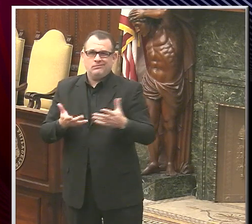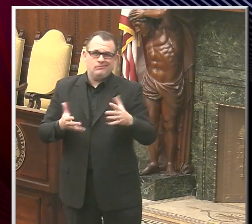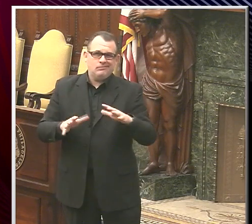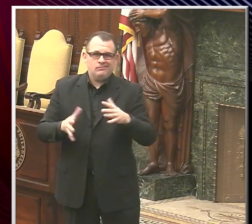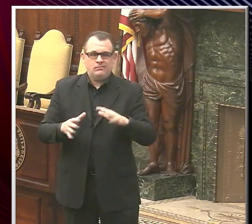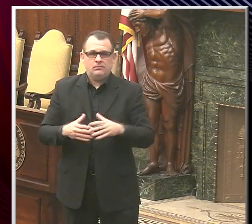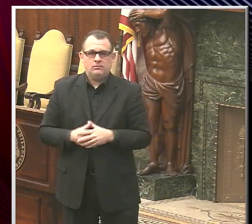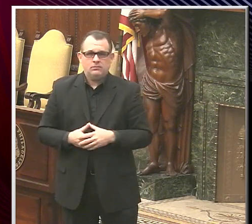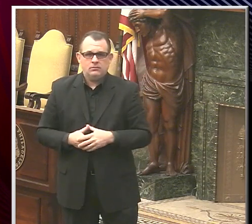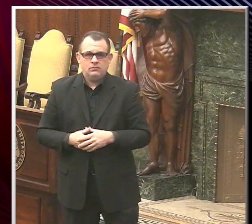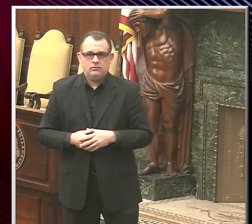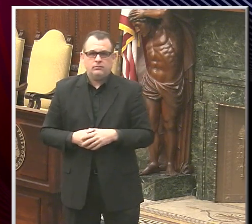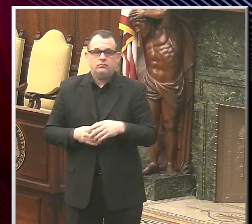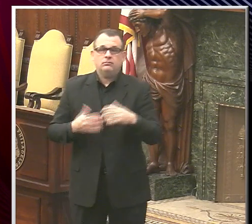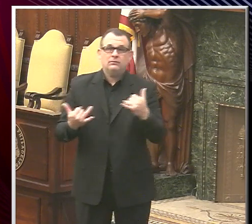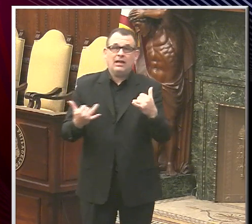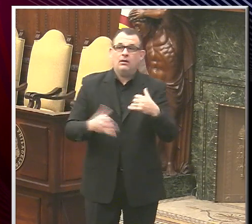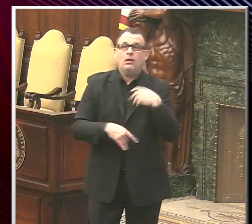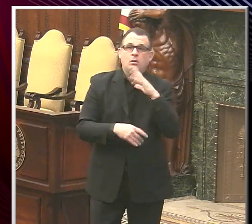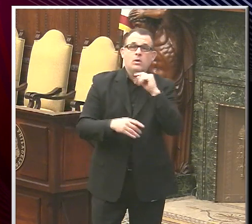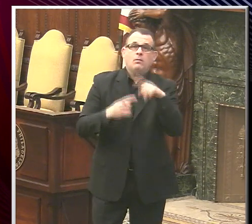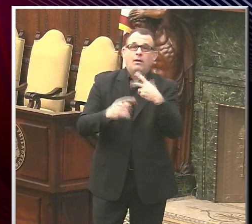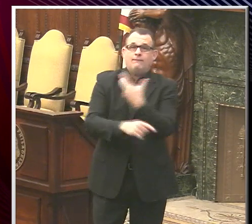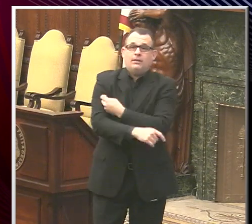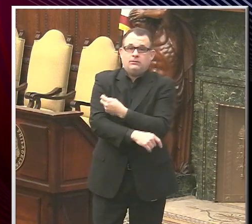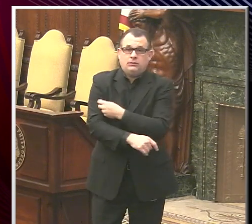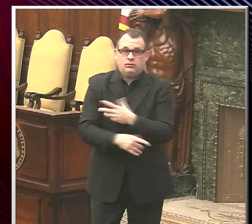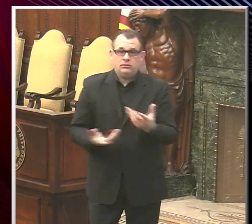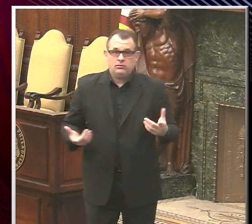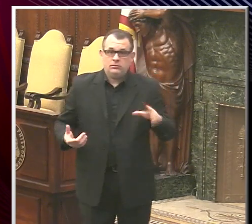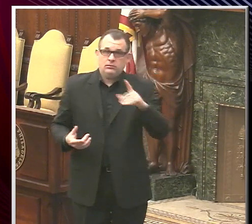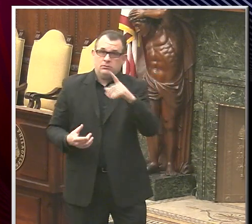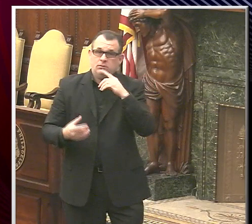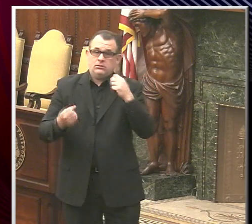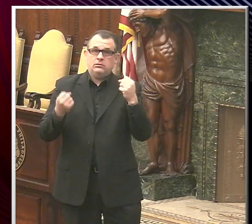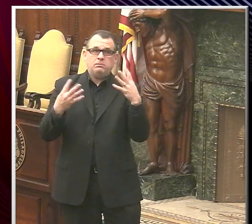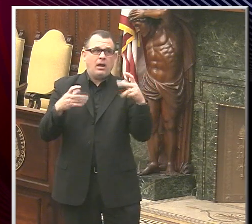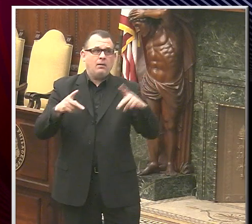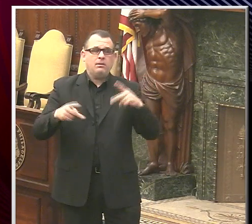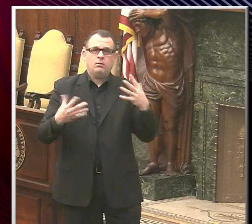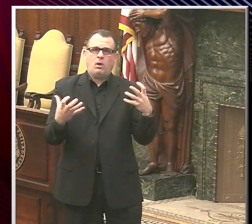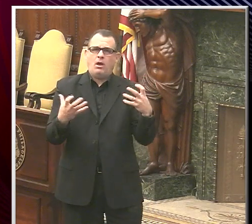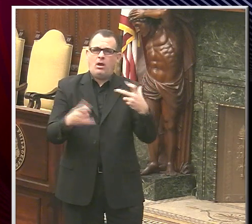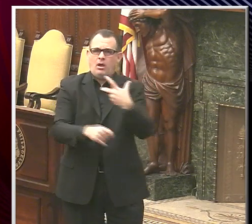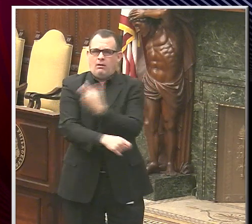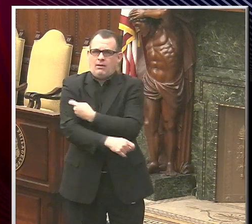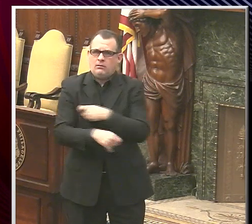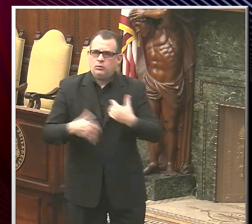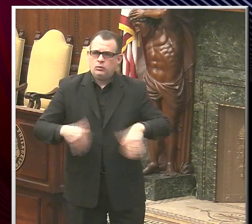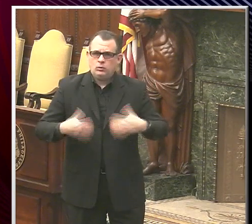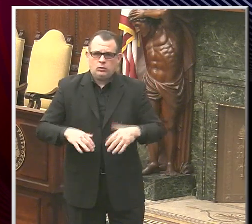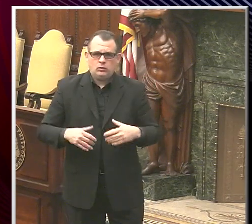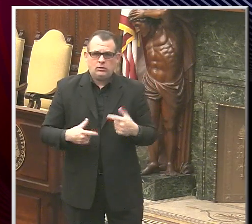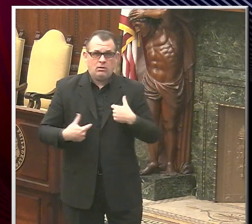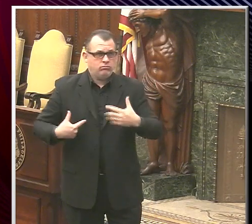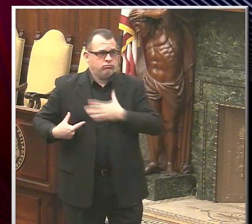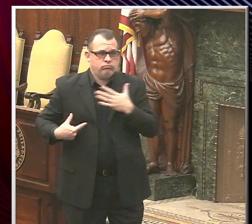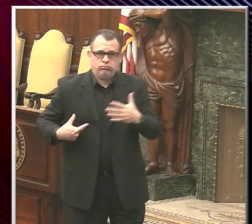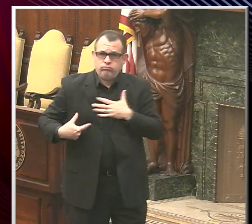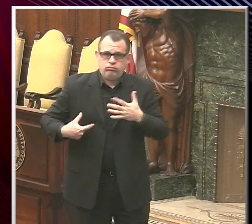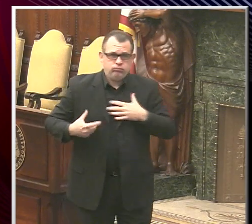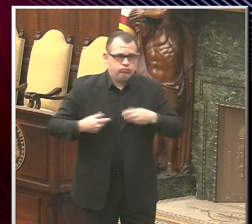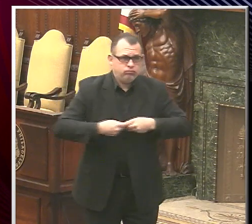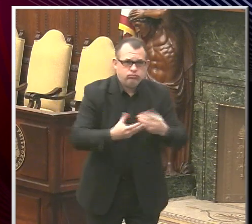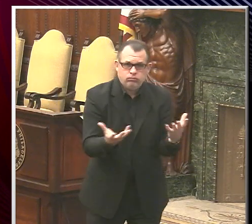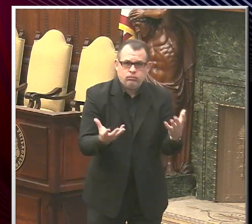me move on to vaccination. First, let me just say I realize that many people want this vaccine, and I'm really glad that they do want this vaccine. But also, I